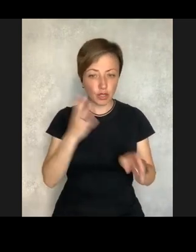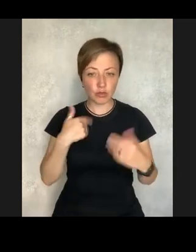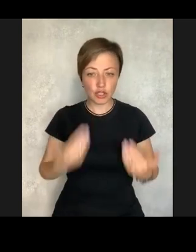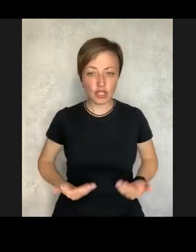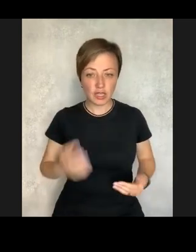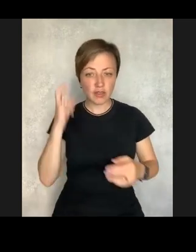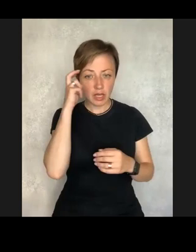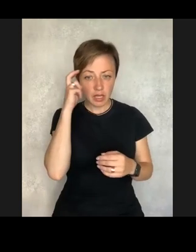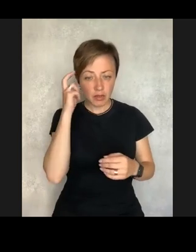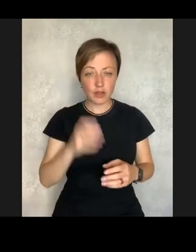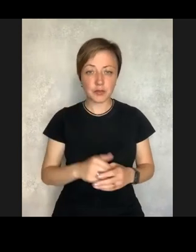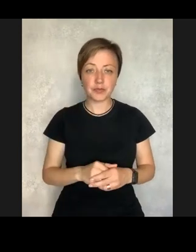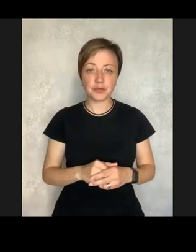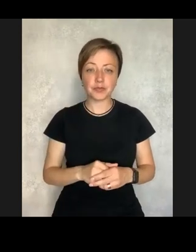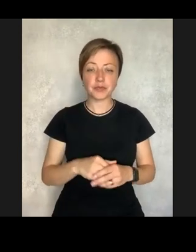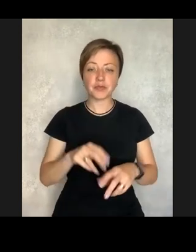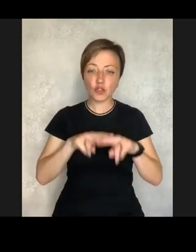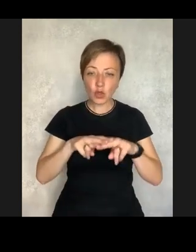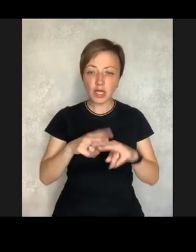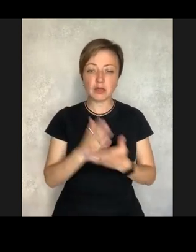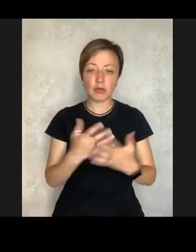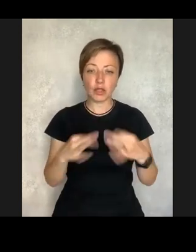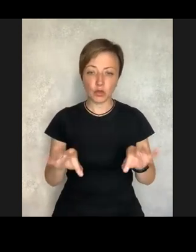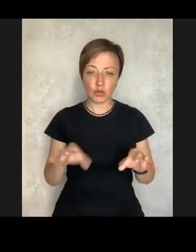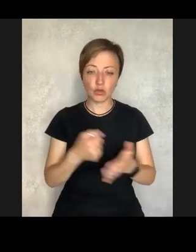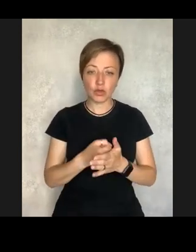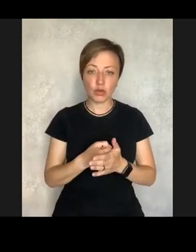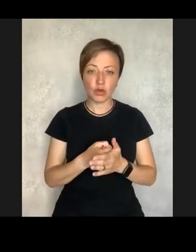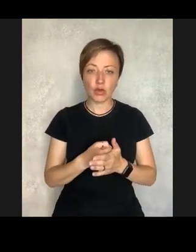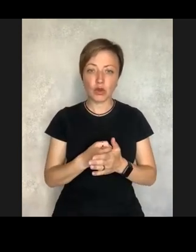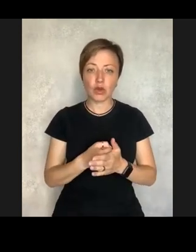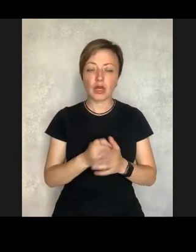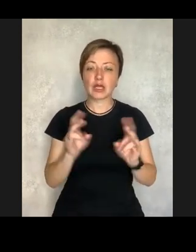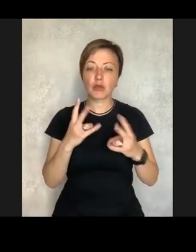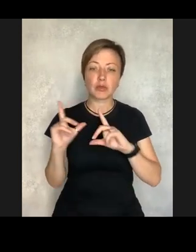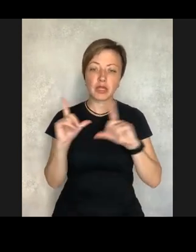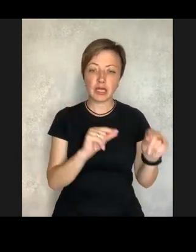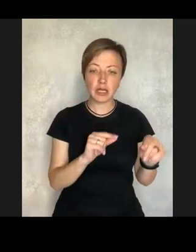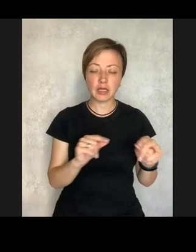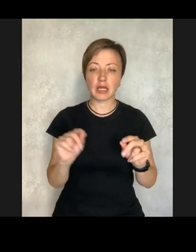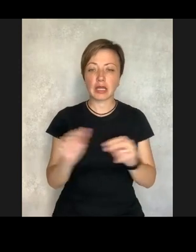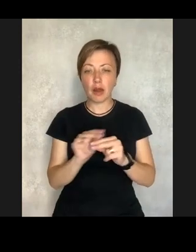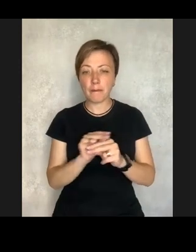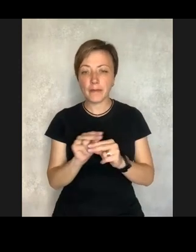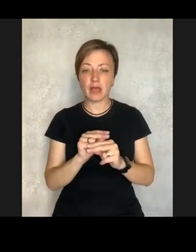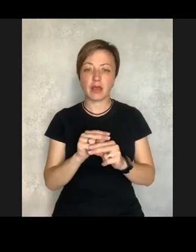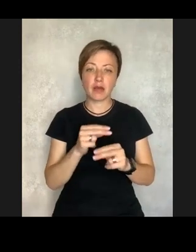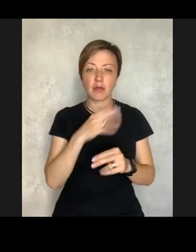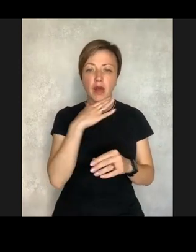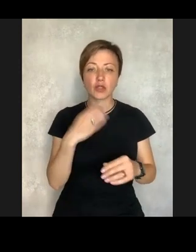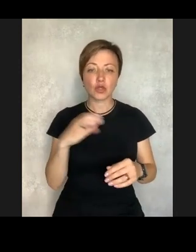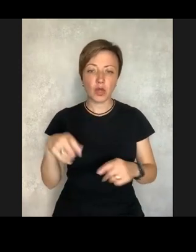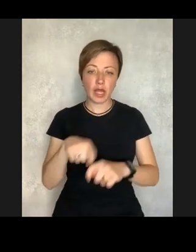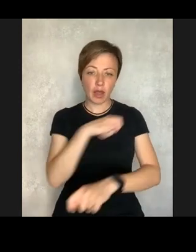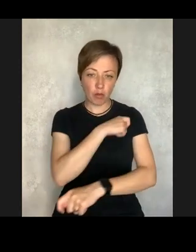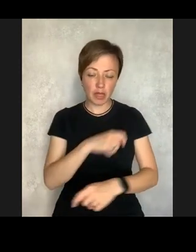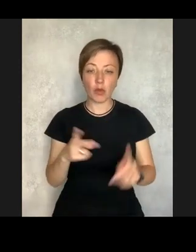that we were lucky about many aspects. We lived in the capital city, in the big city, we had access to therapy. We